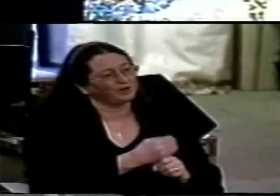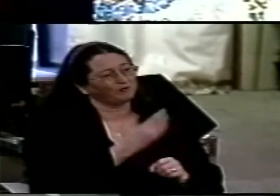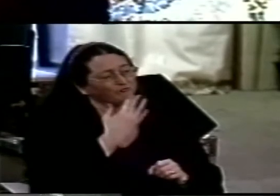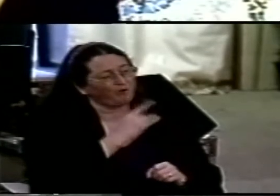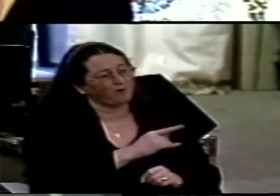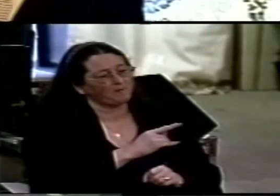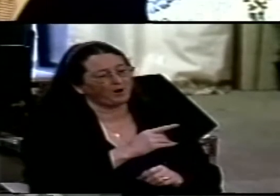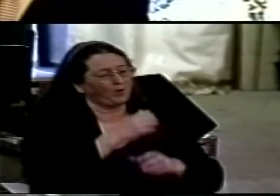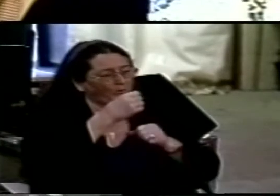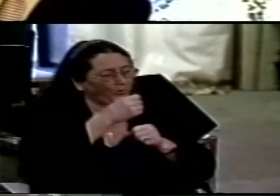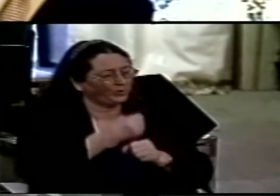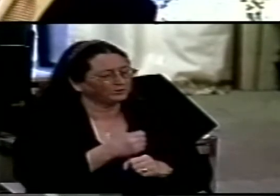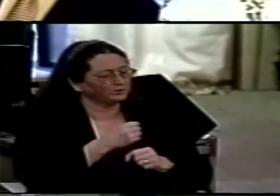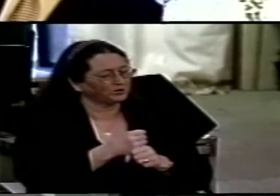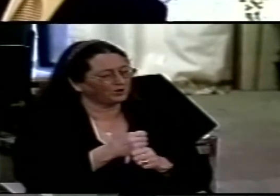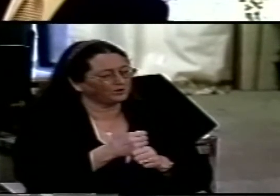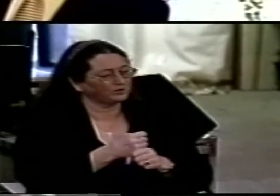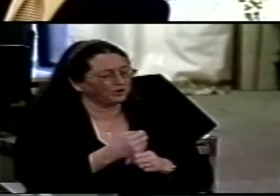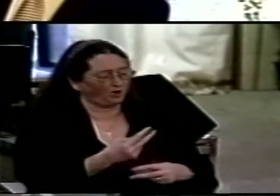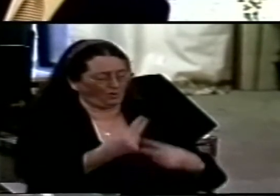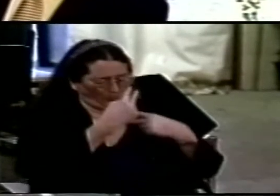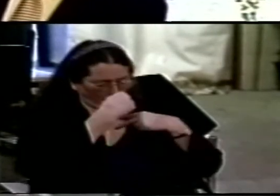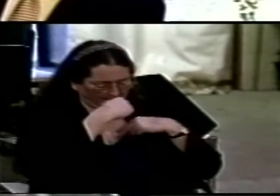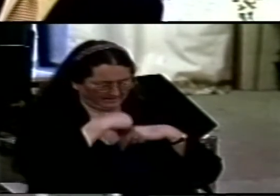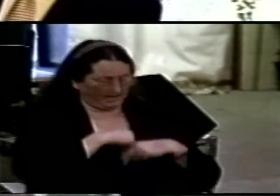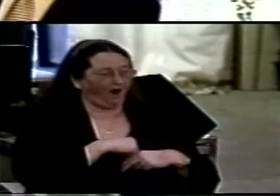but when the church begins to internalize